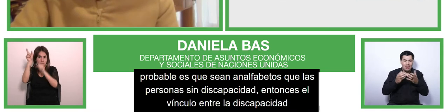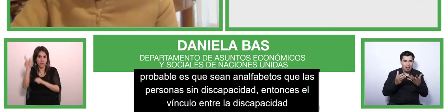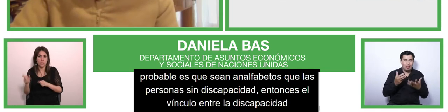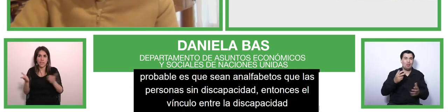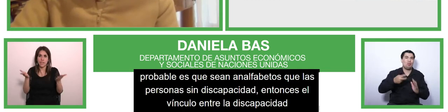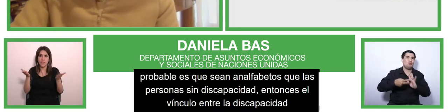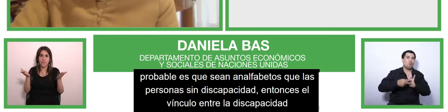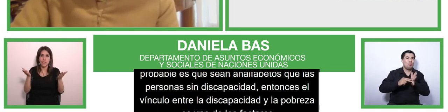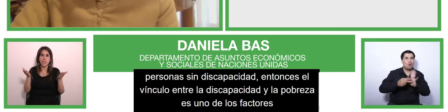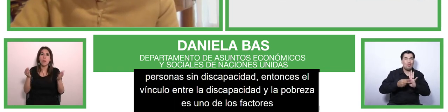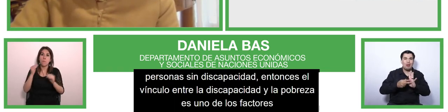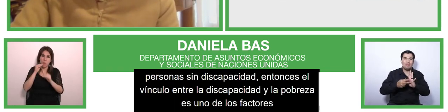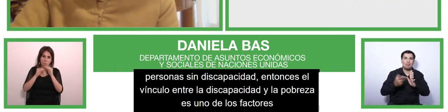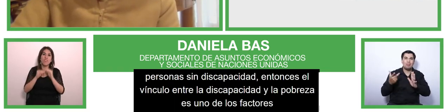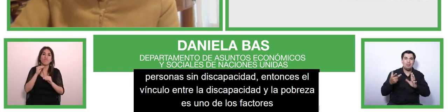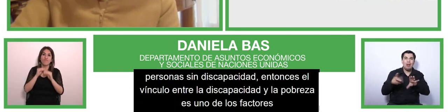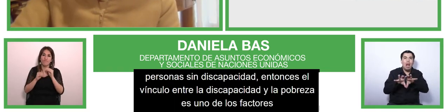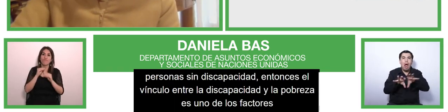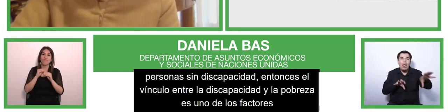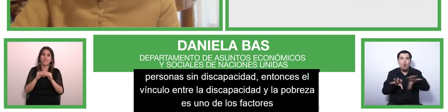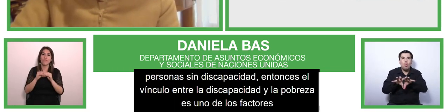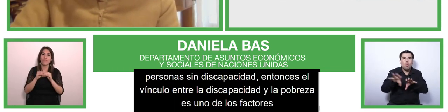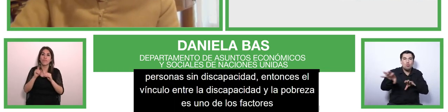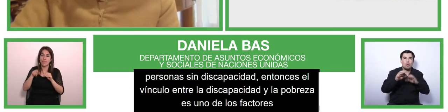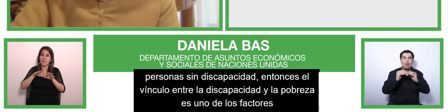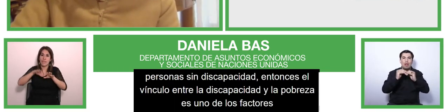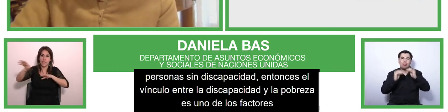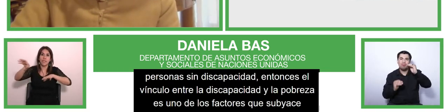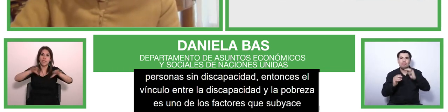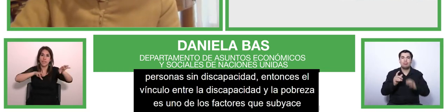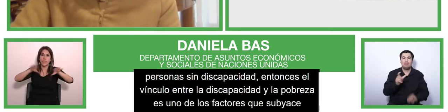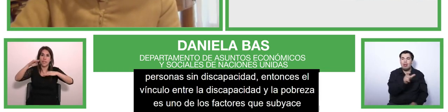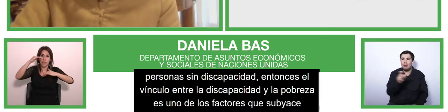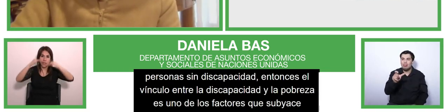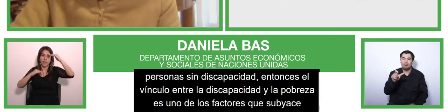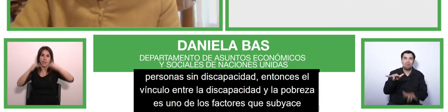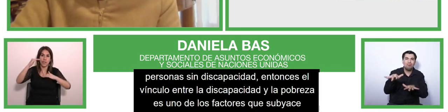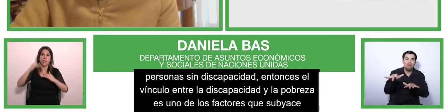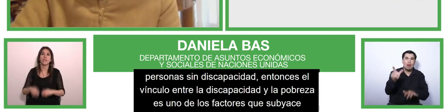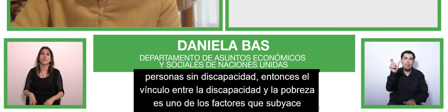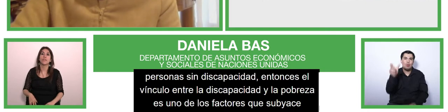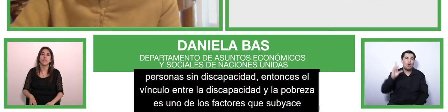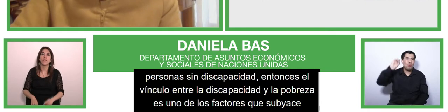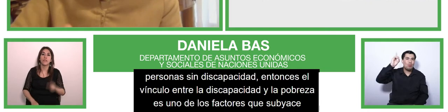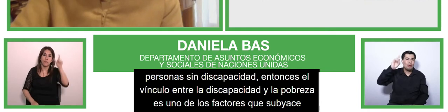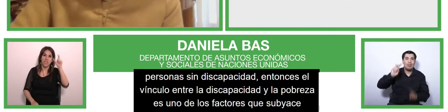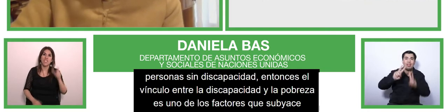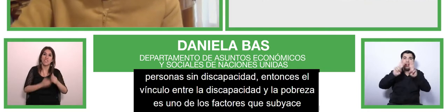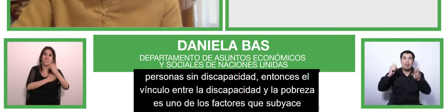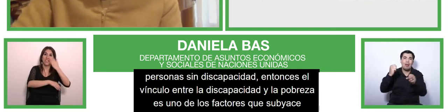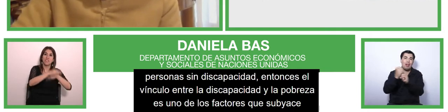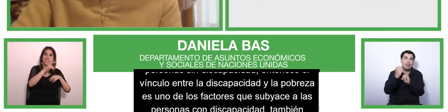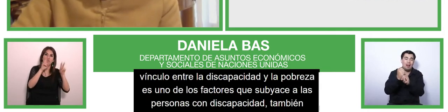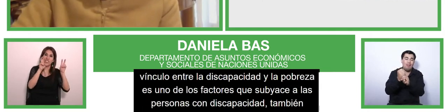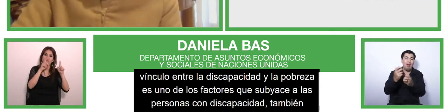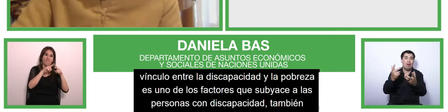persons with disabilities also from employment later on now we have to break